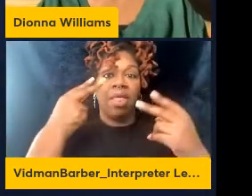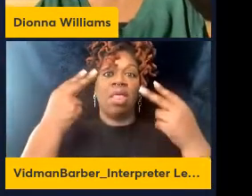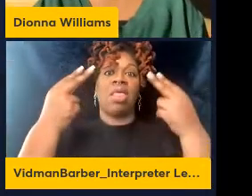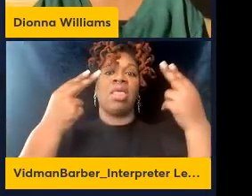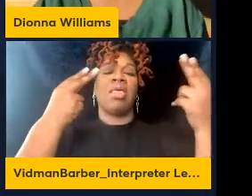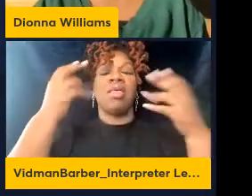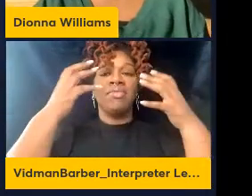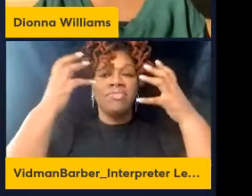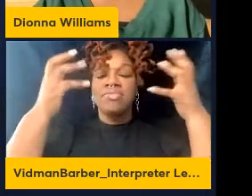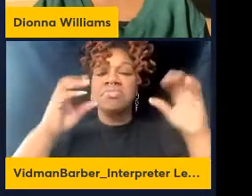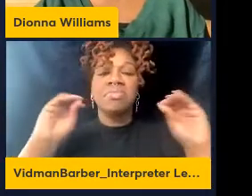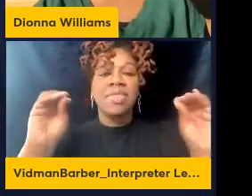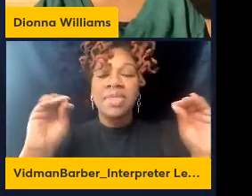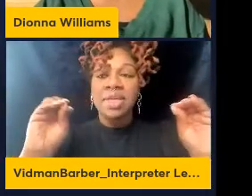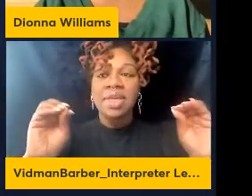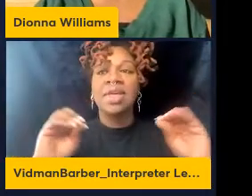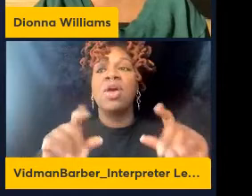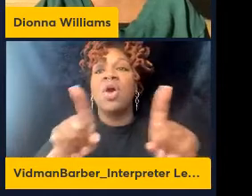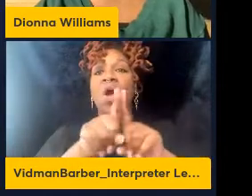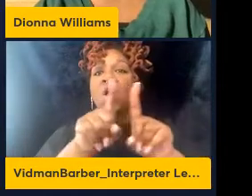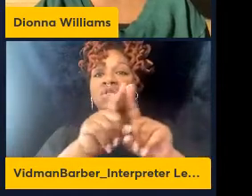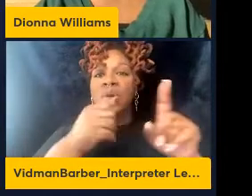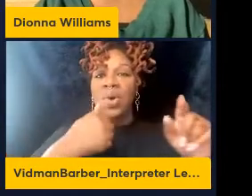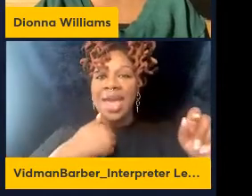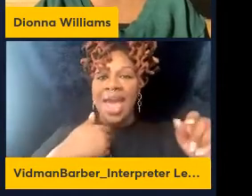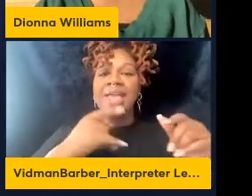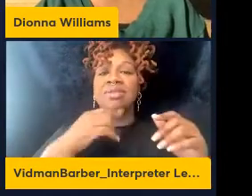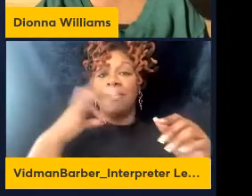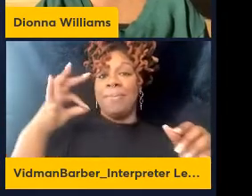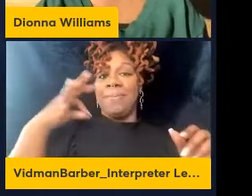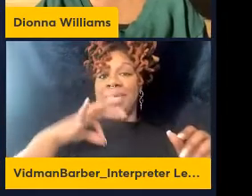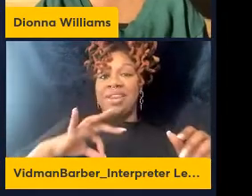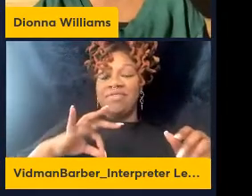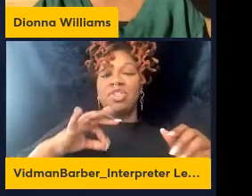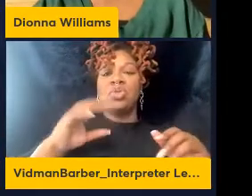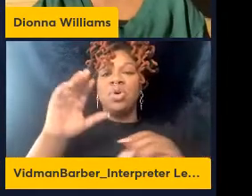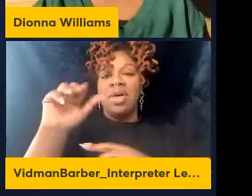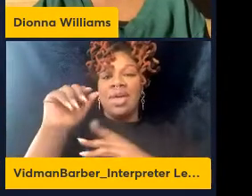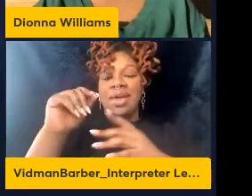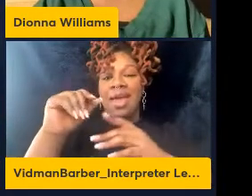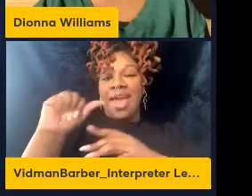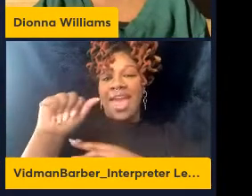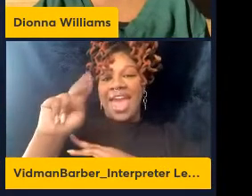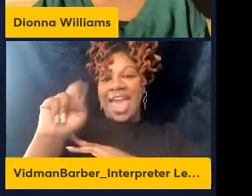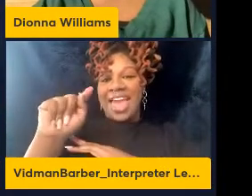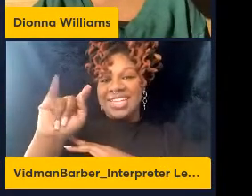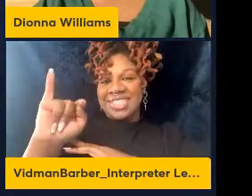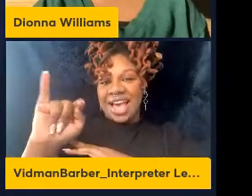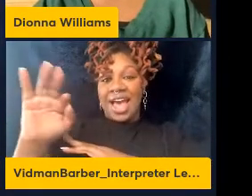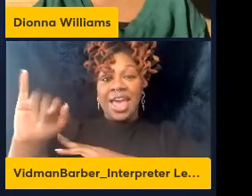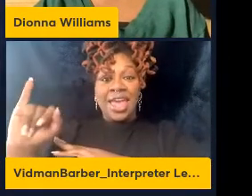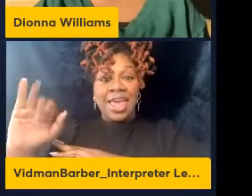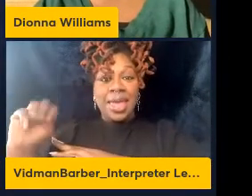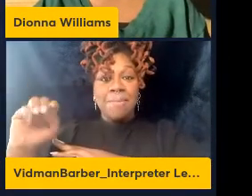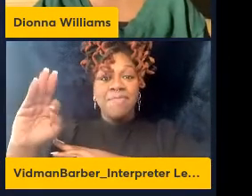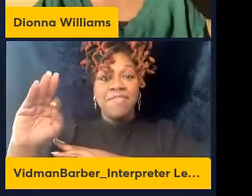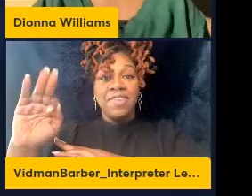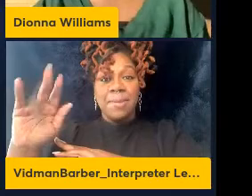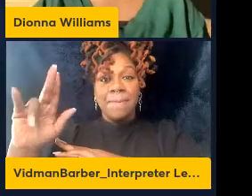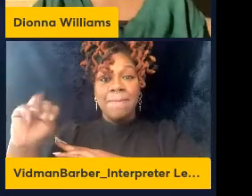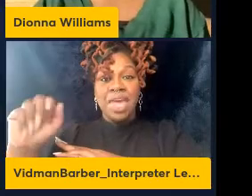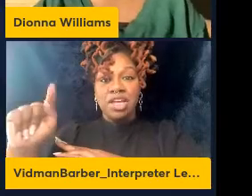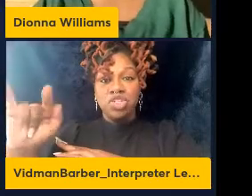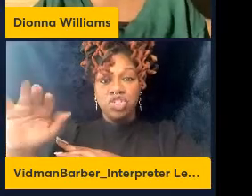feelings. And it has really, really beneficial anti-inflammatory effects. It's also great because it's highly versatile.